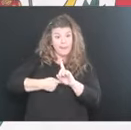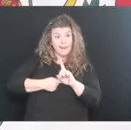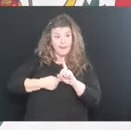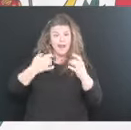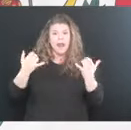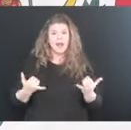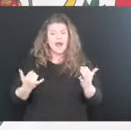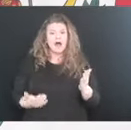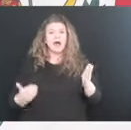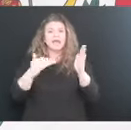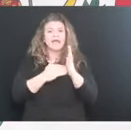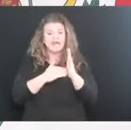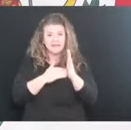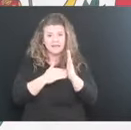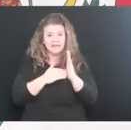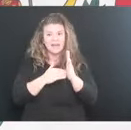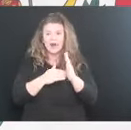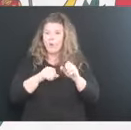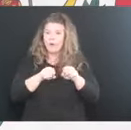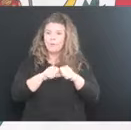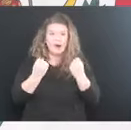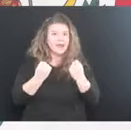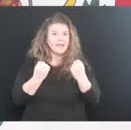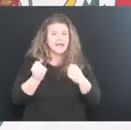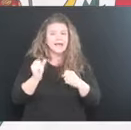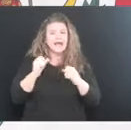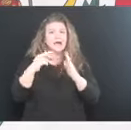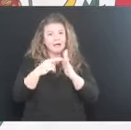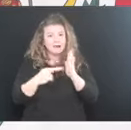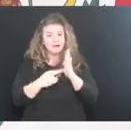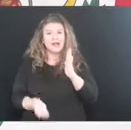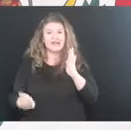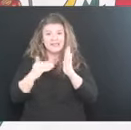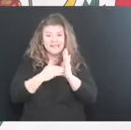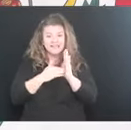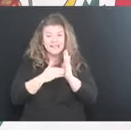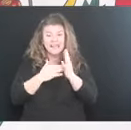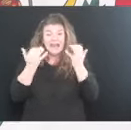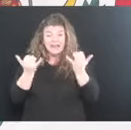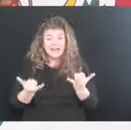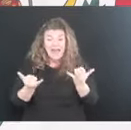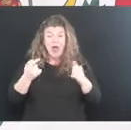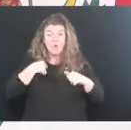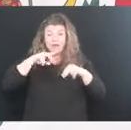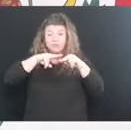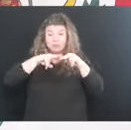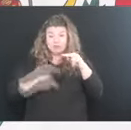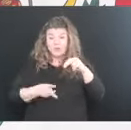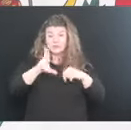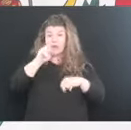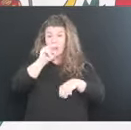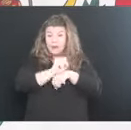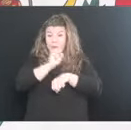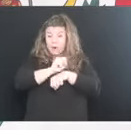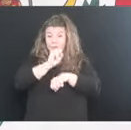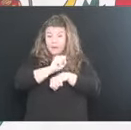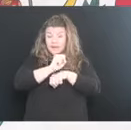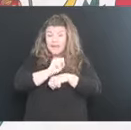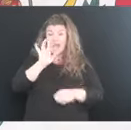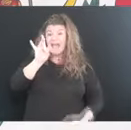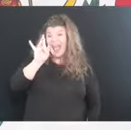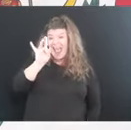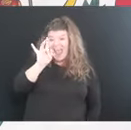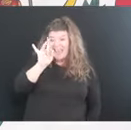go again in another direction, breaking again this month. We have decreased our unemployment rate 18